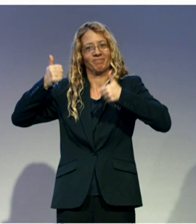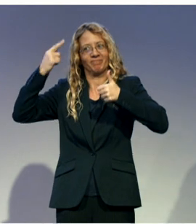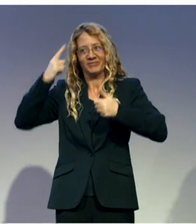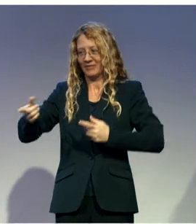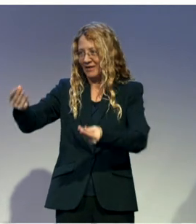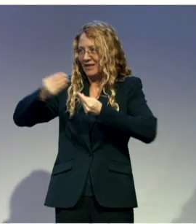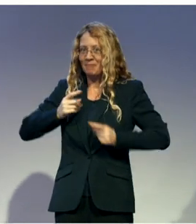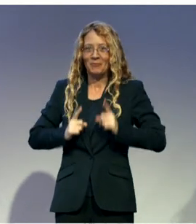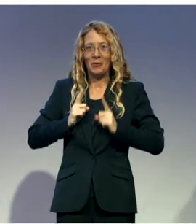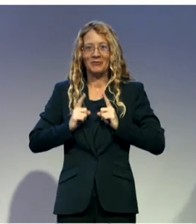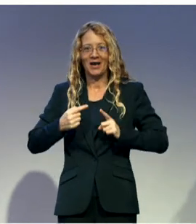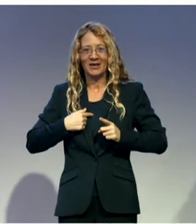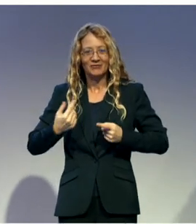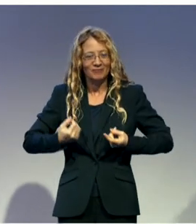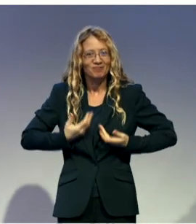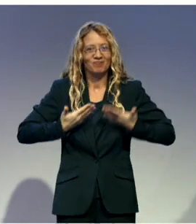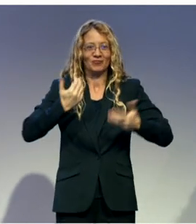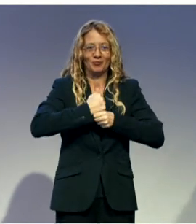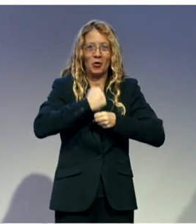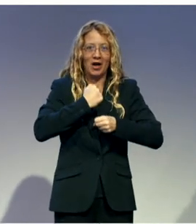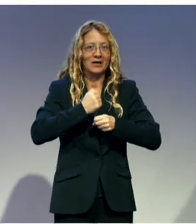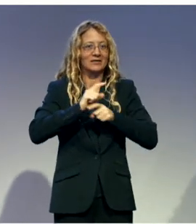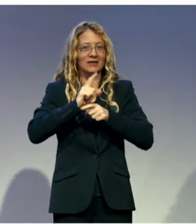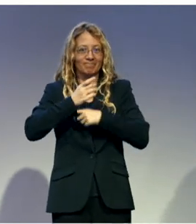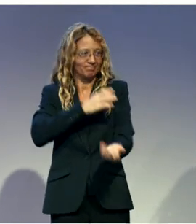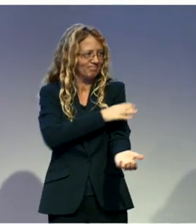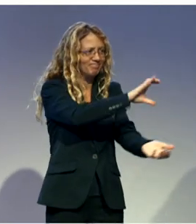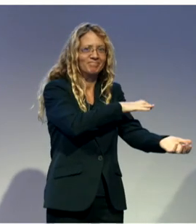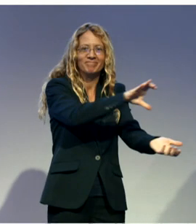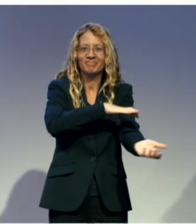developing country in the global south. Thank you so much.